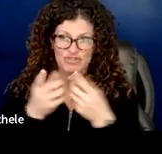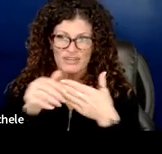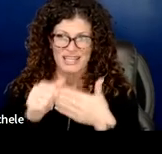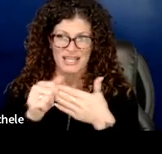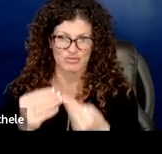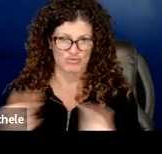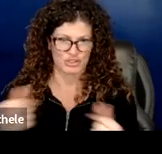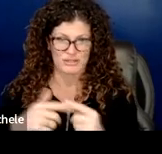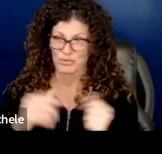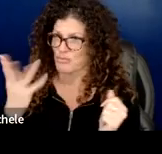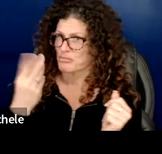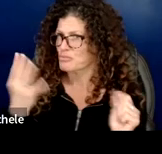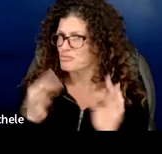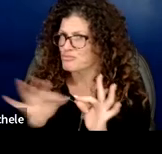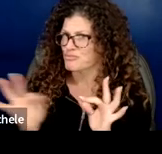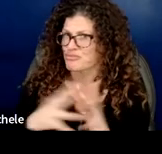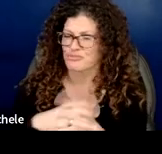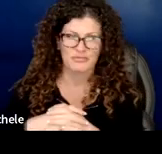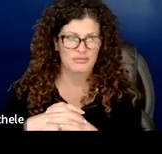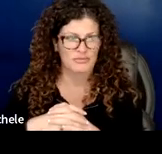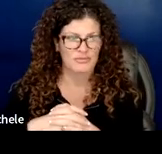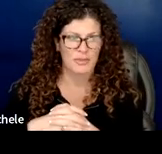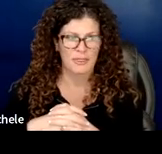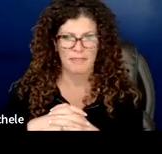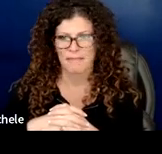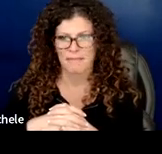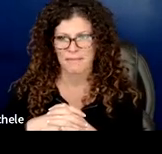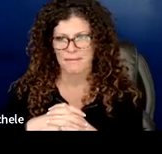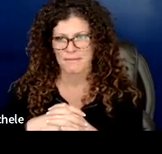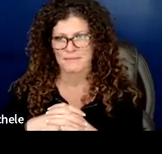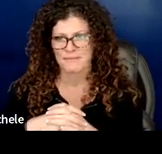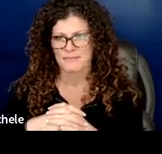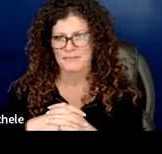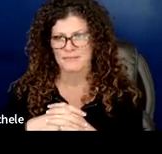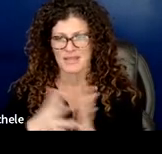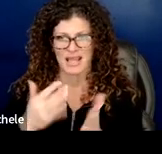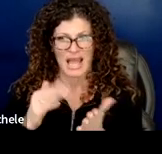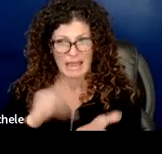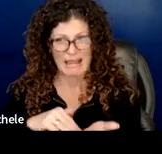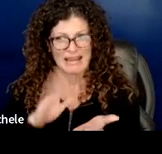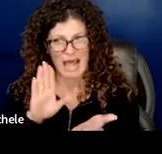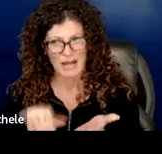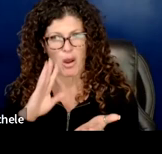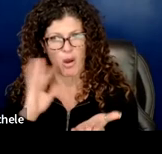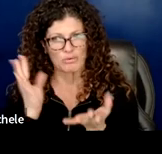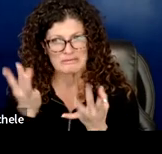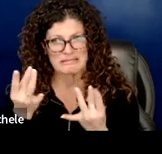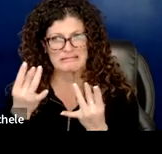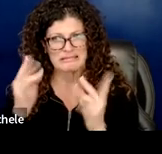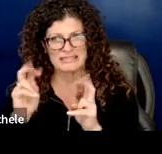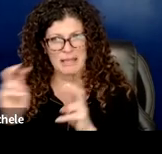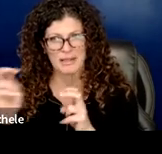really believe that's lovely like i i know again i'm walking on hot coals here but the idea